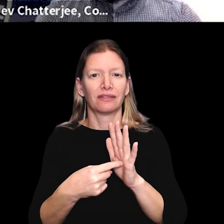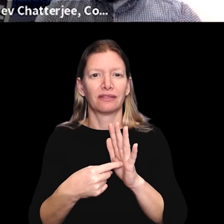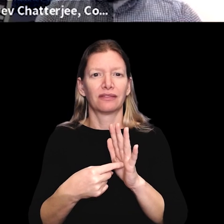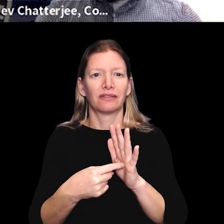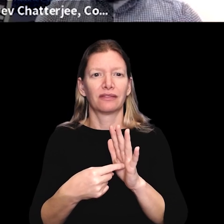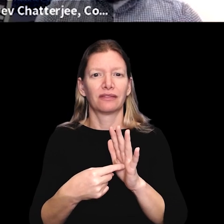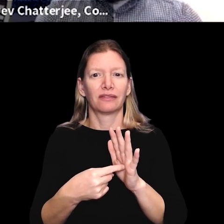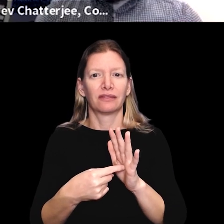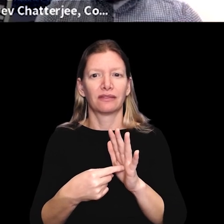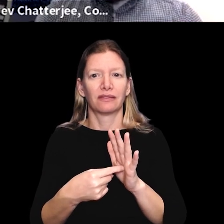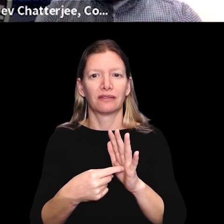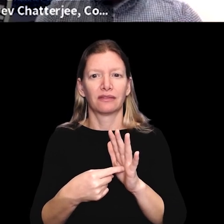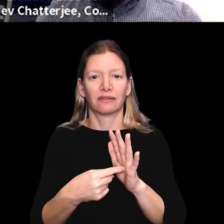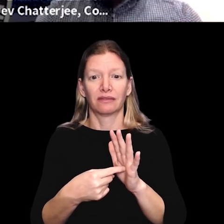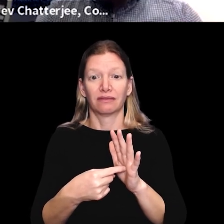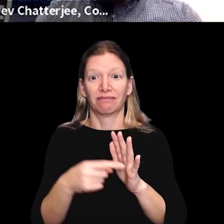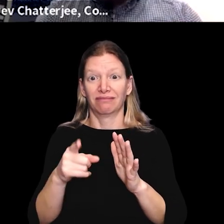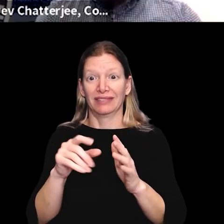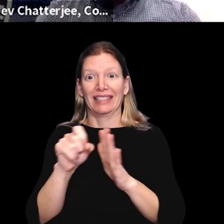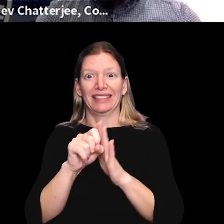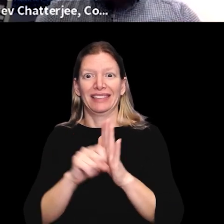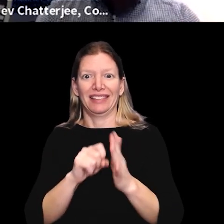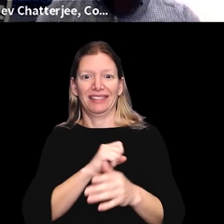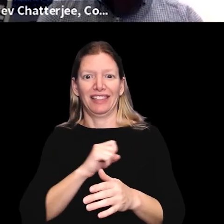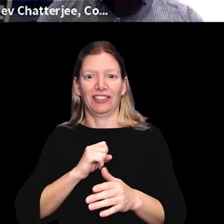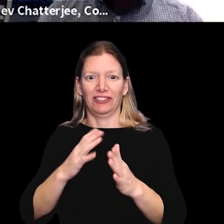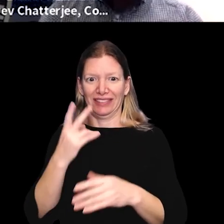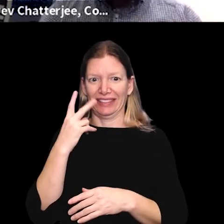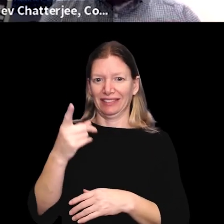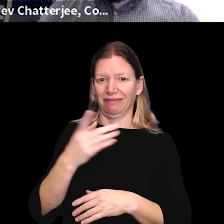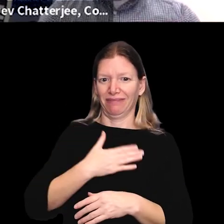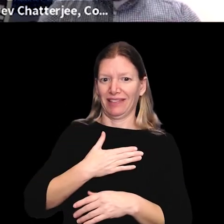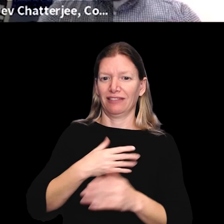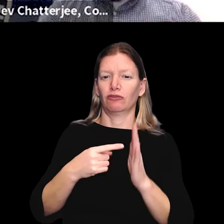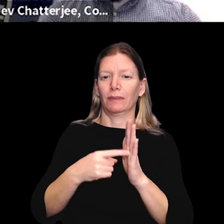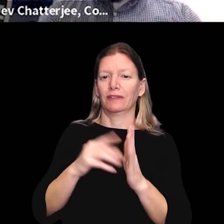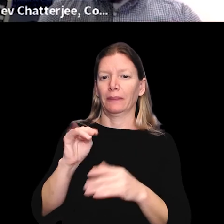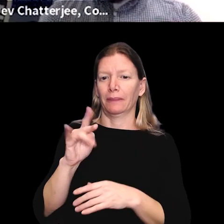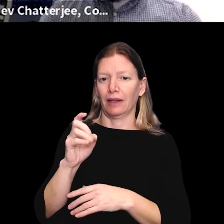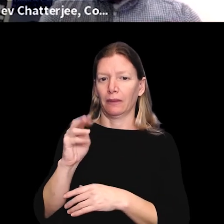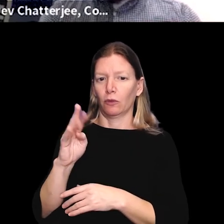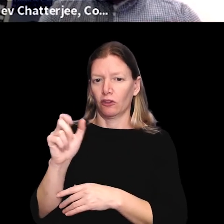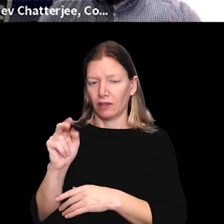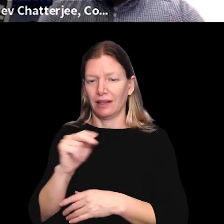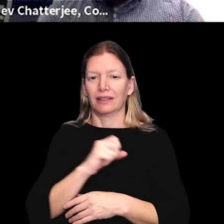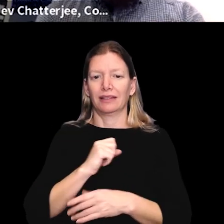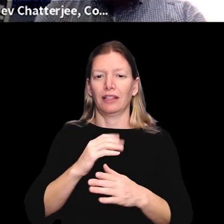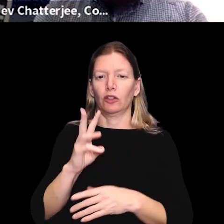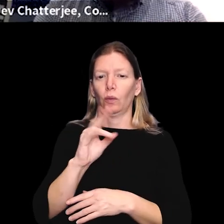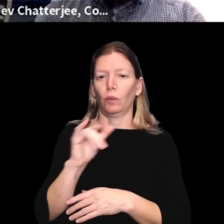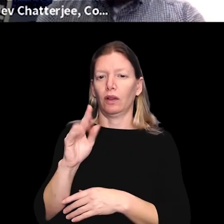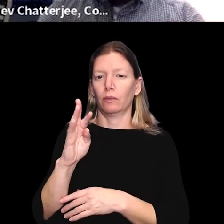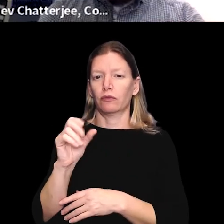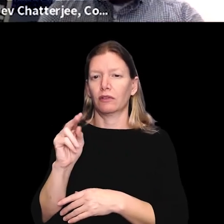your state representative and your state senator. As you can see, mine are, uh, representative Mike